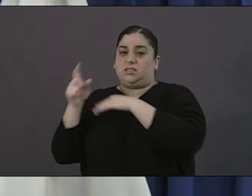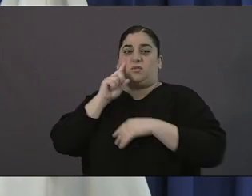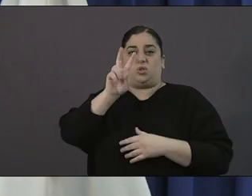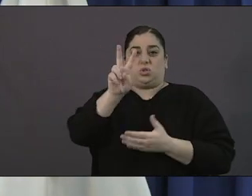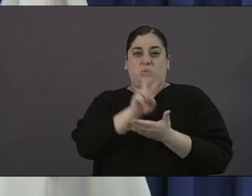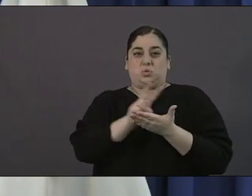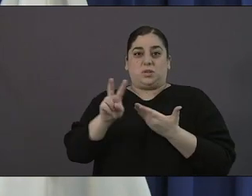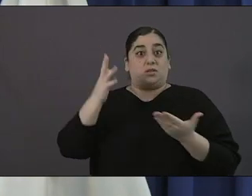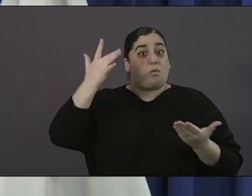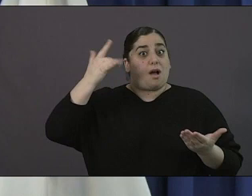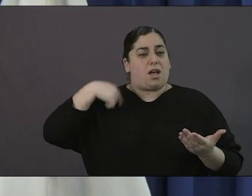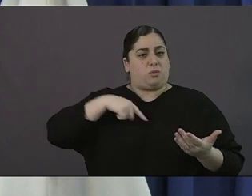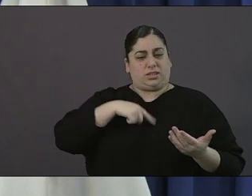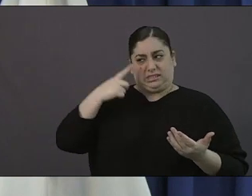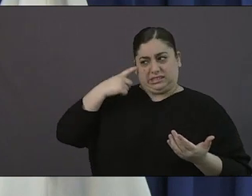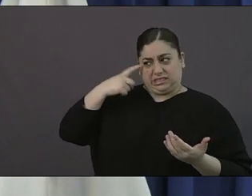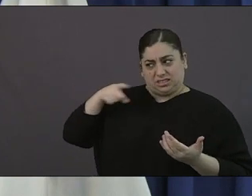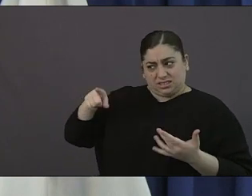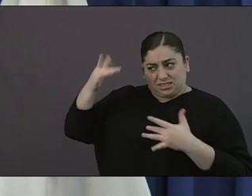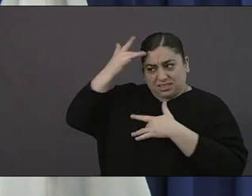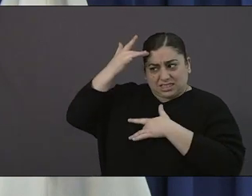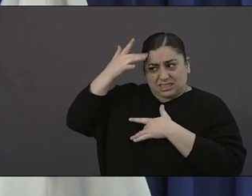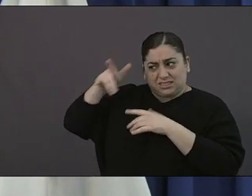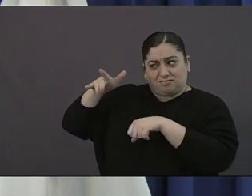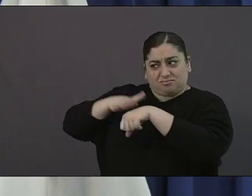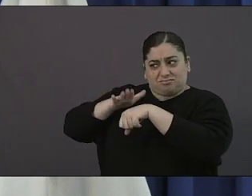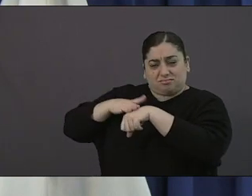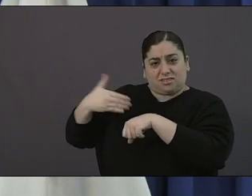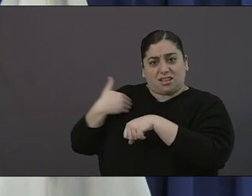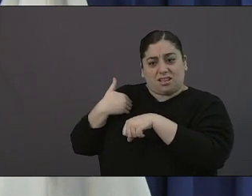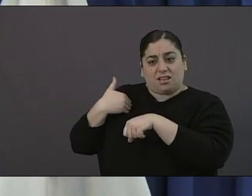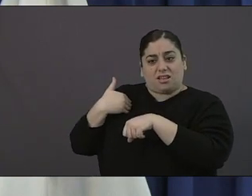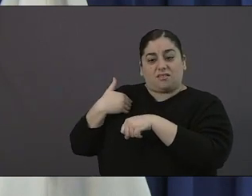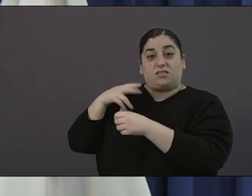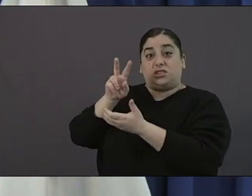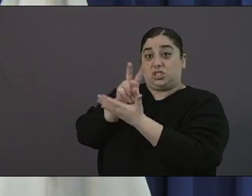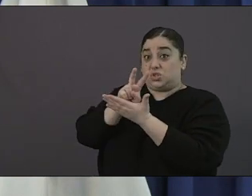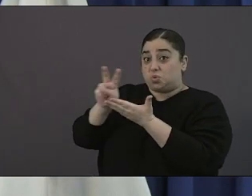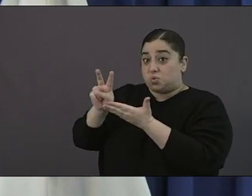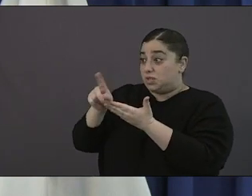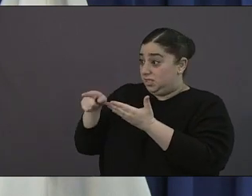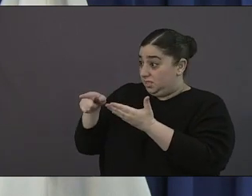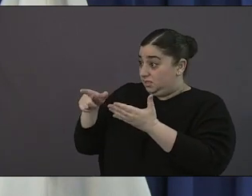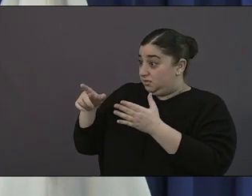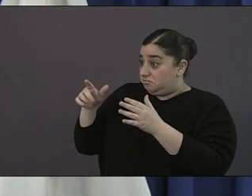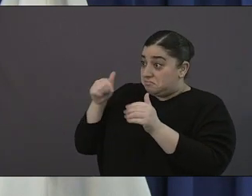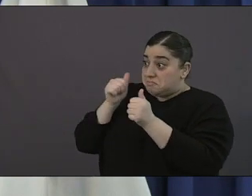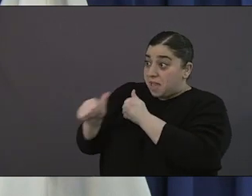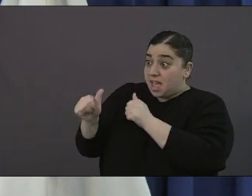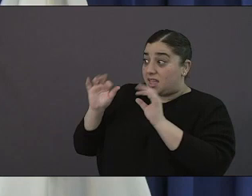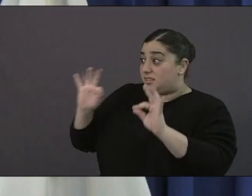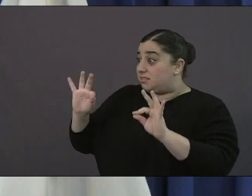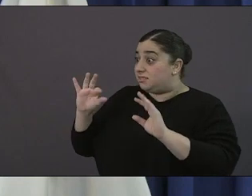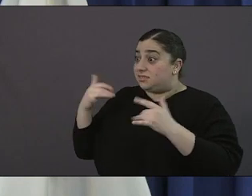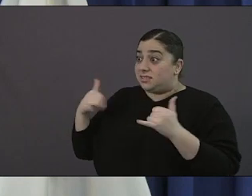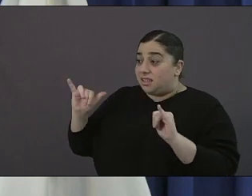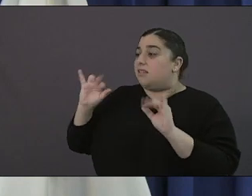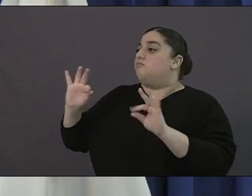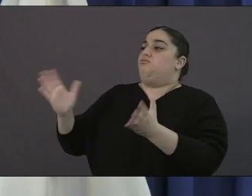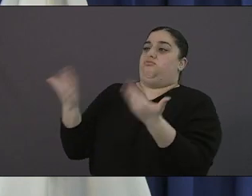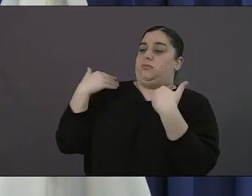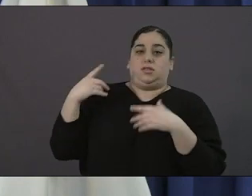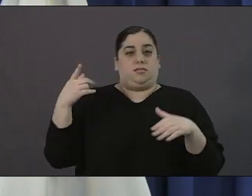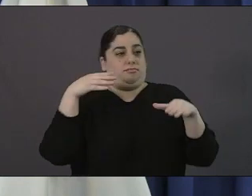from alpha project we're going to bring those folks back in but now's the time i think all the infrastructure is there we're going to start doing testing uh